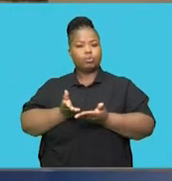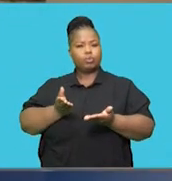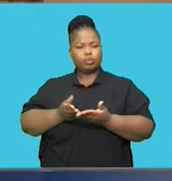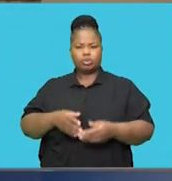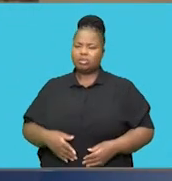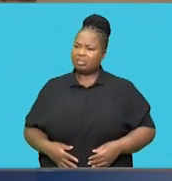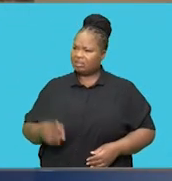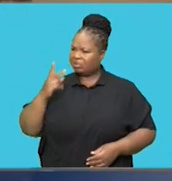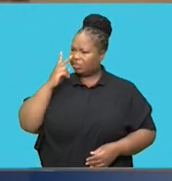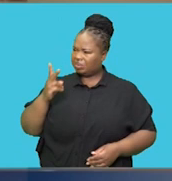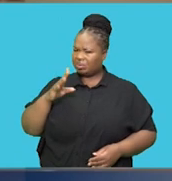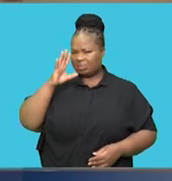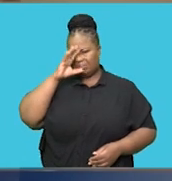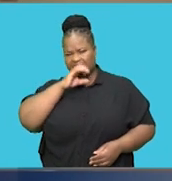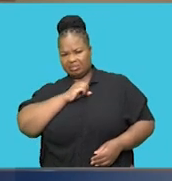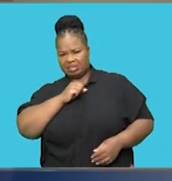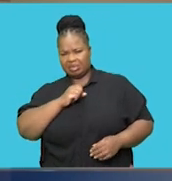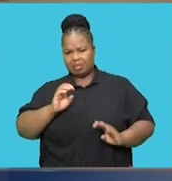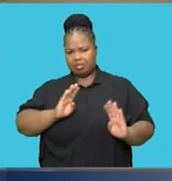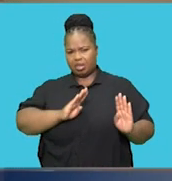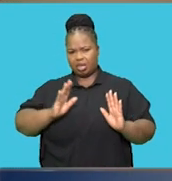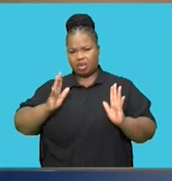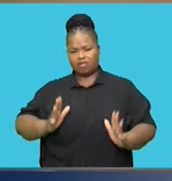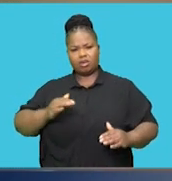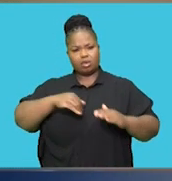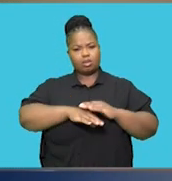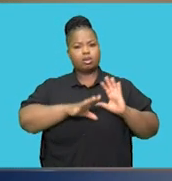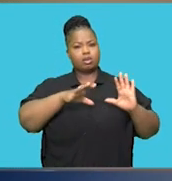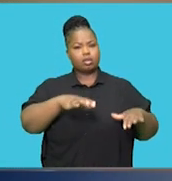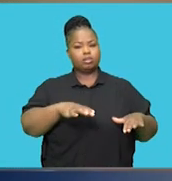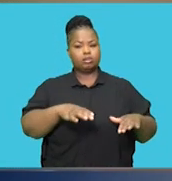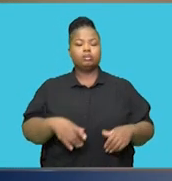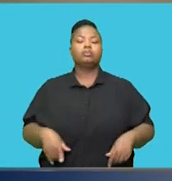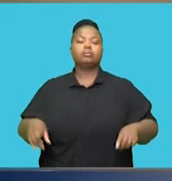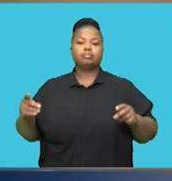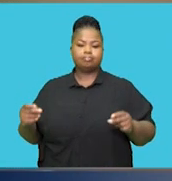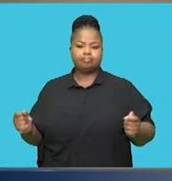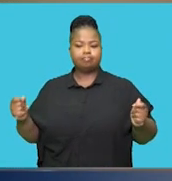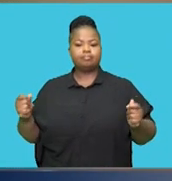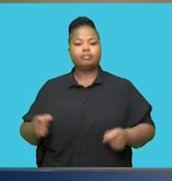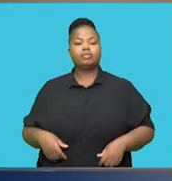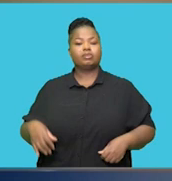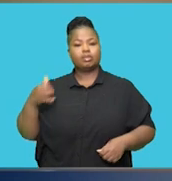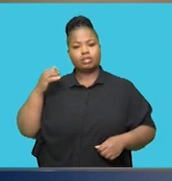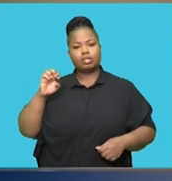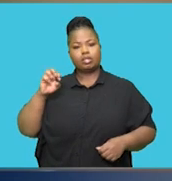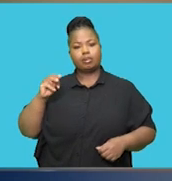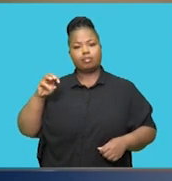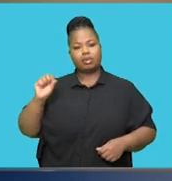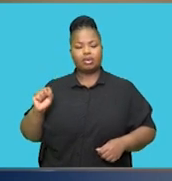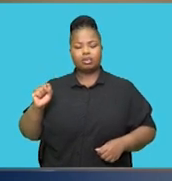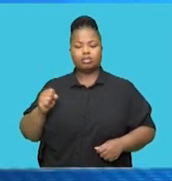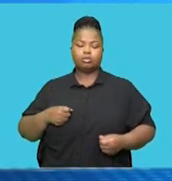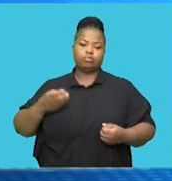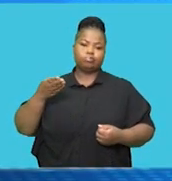strange behaviour from these learners in class and they immediately called emergency services for necessary